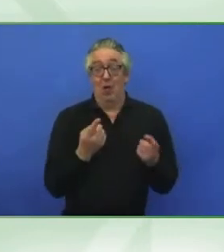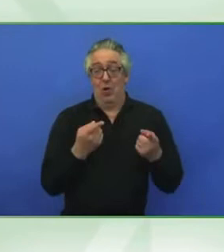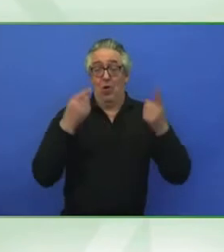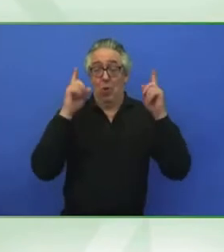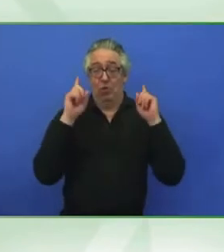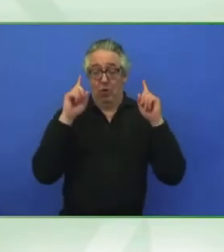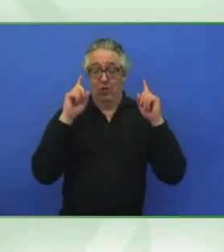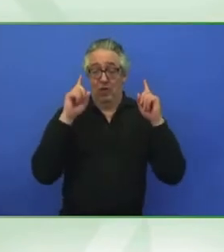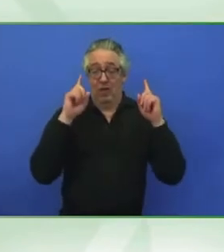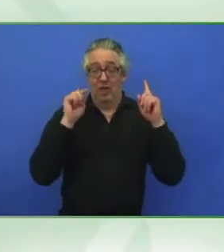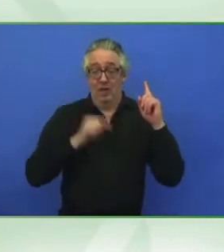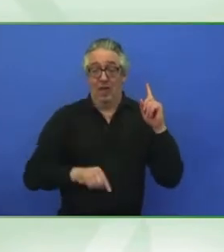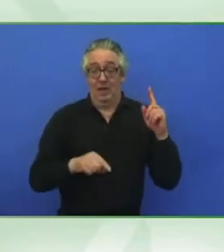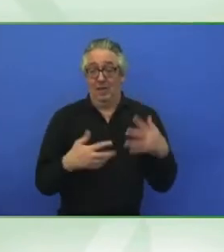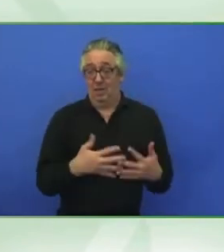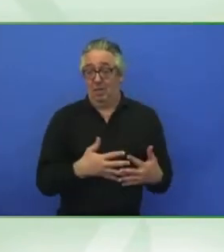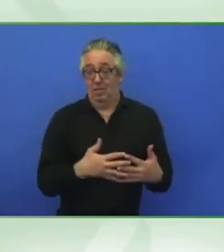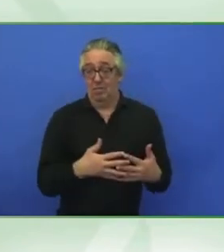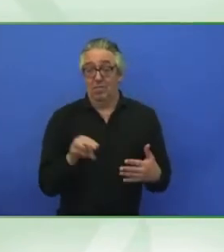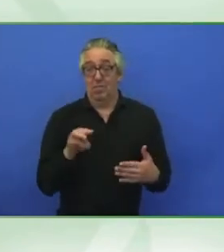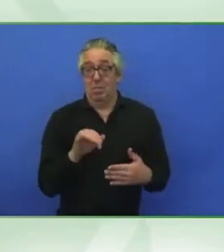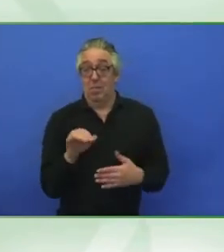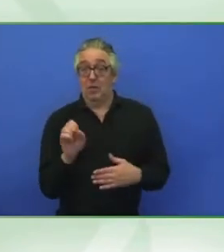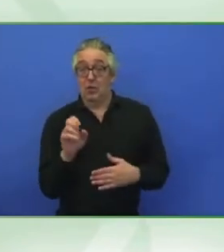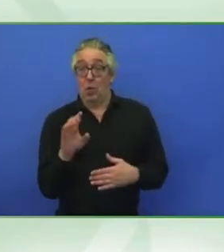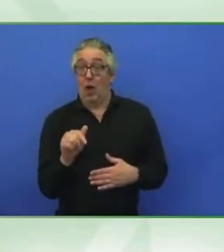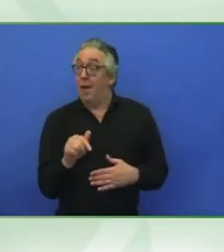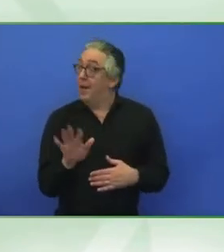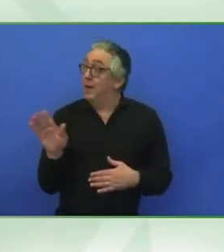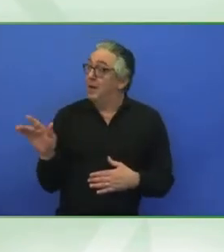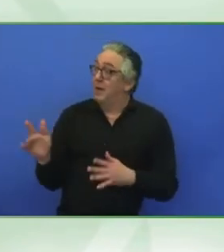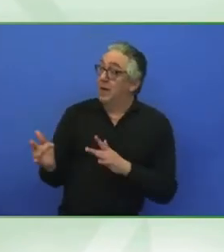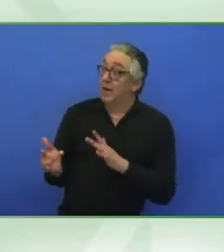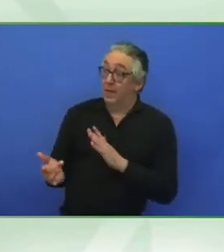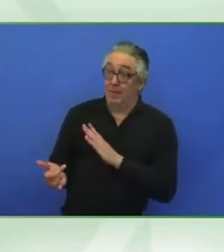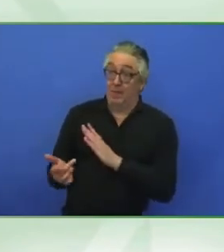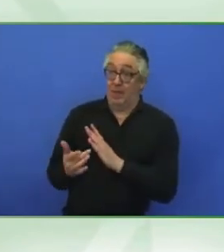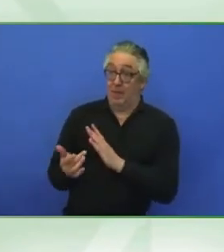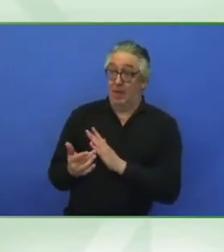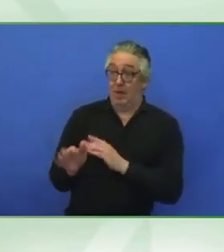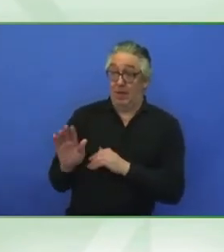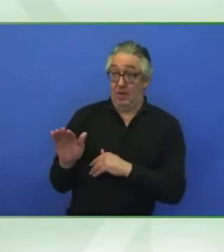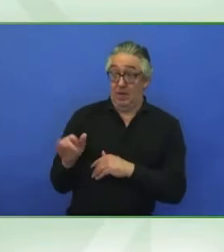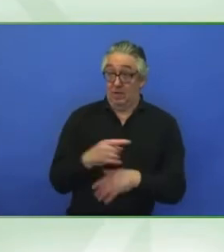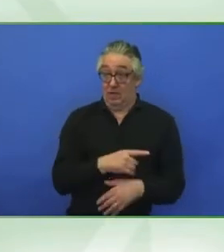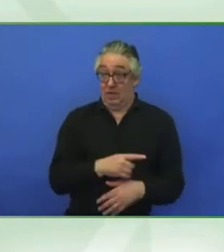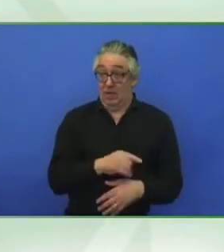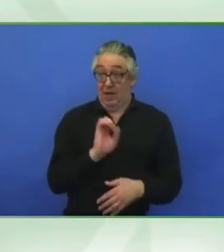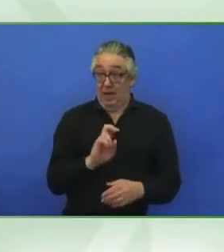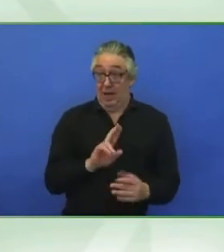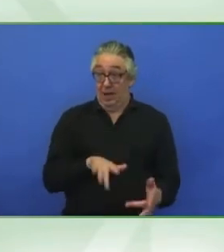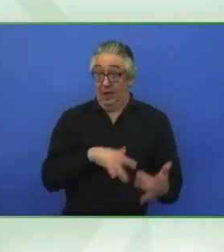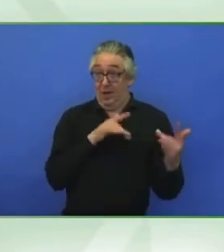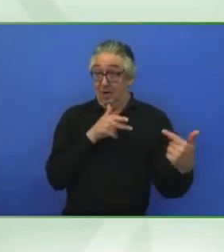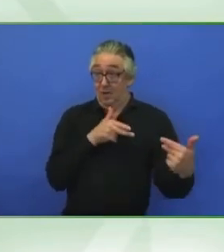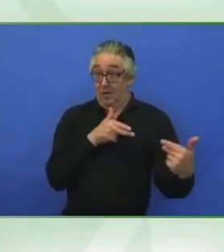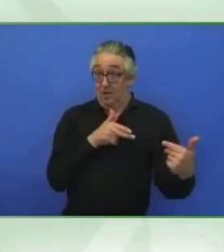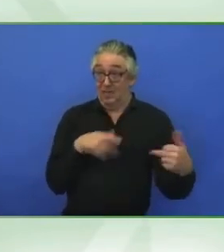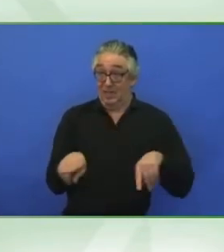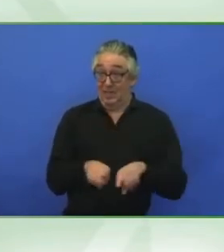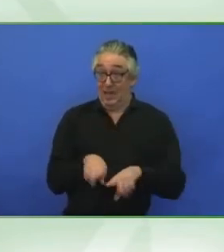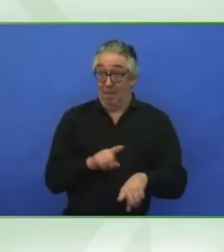And I'd like to check with my technicians. Can Xiaorong be on at the same time as the International Sign Language Interpreter, please?